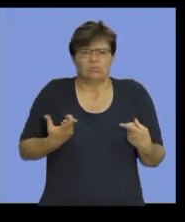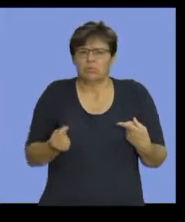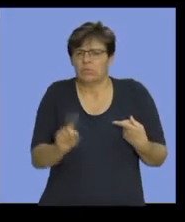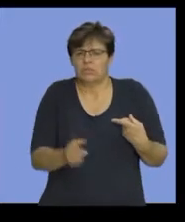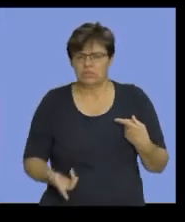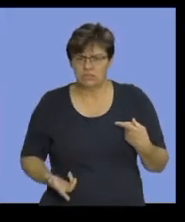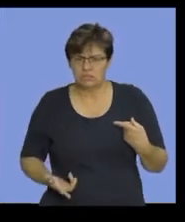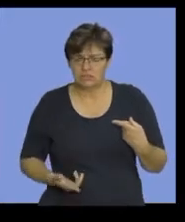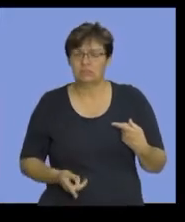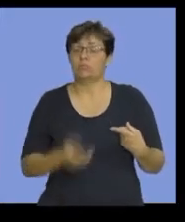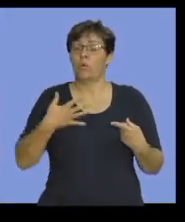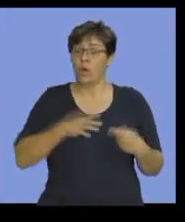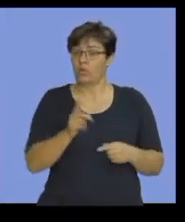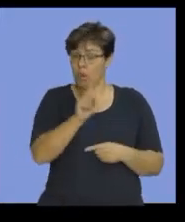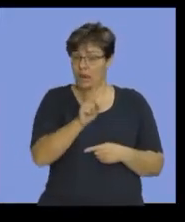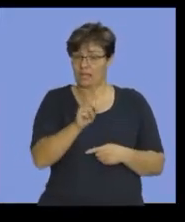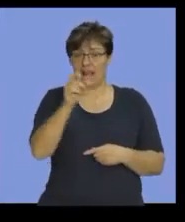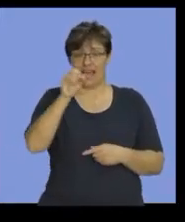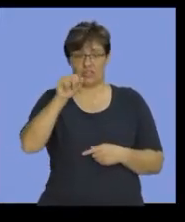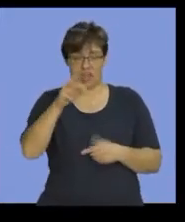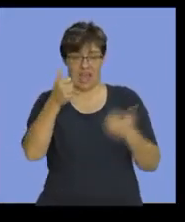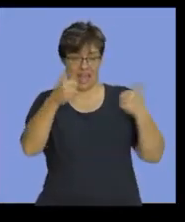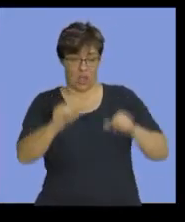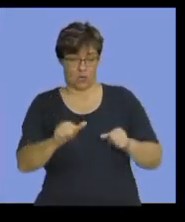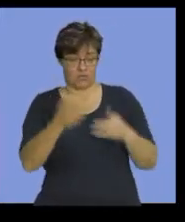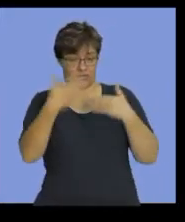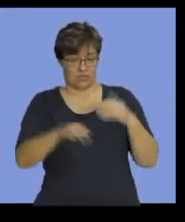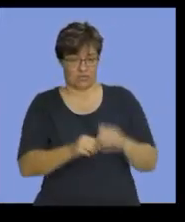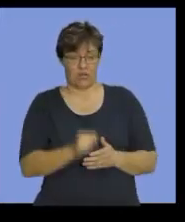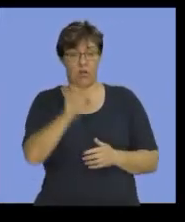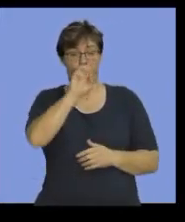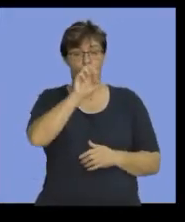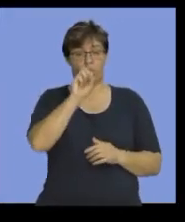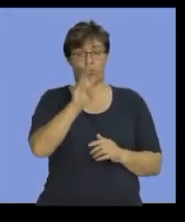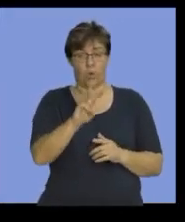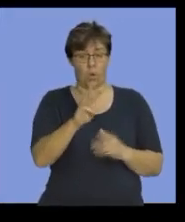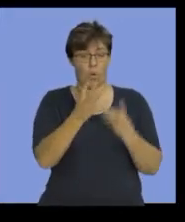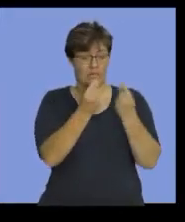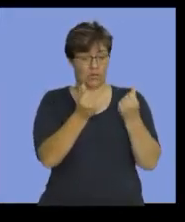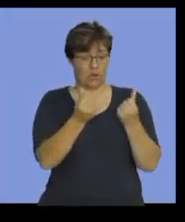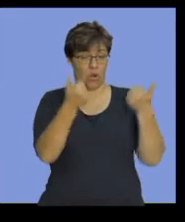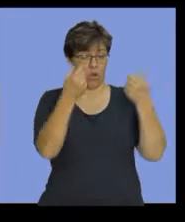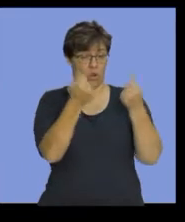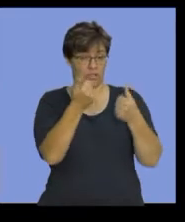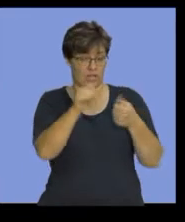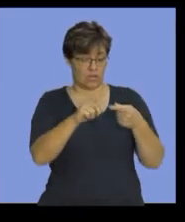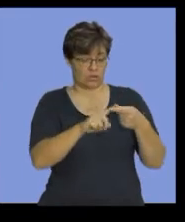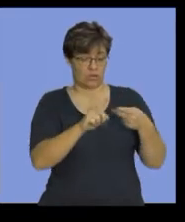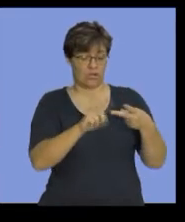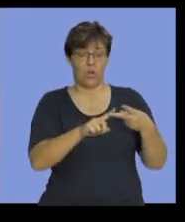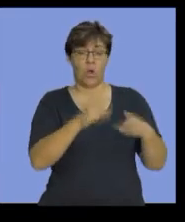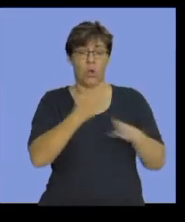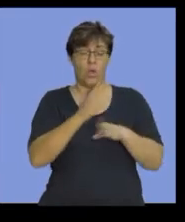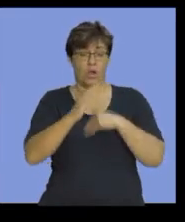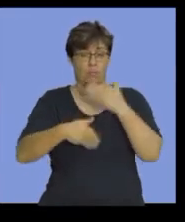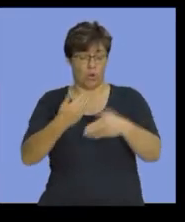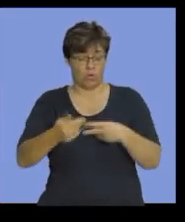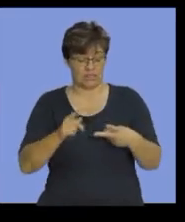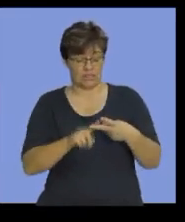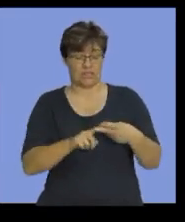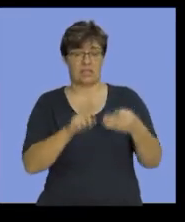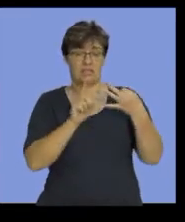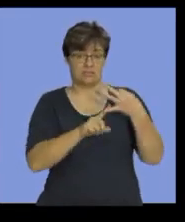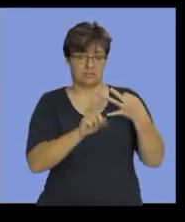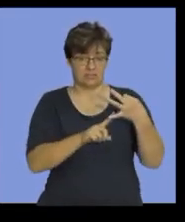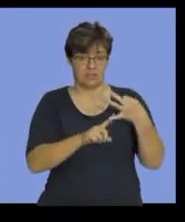they want you to complete the following ledger accounts, namely, your raw materials cost account, your work in progress, and